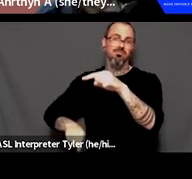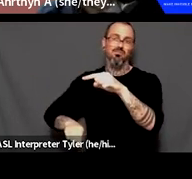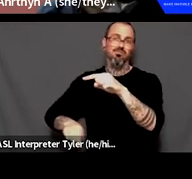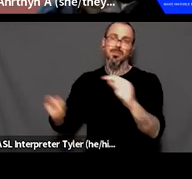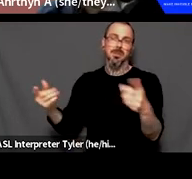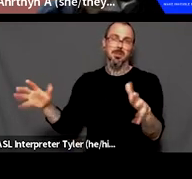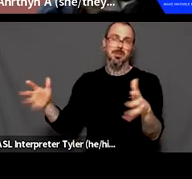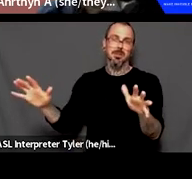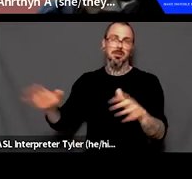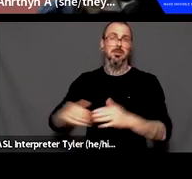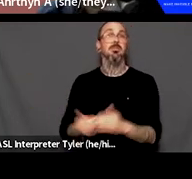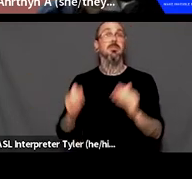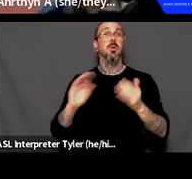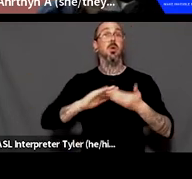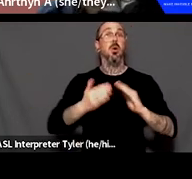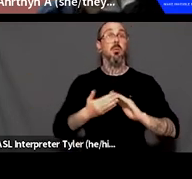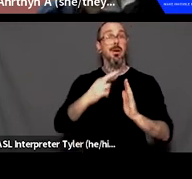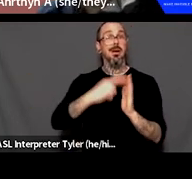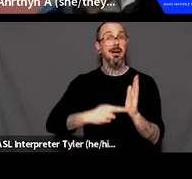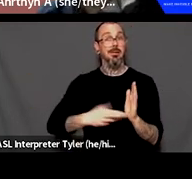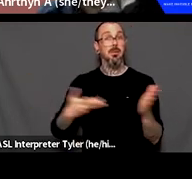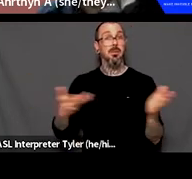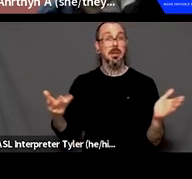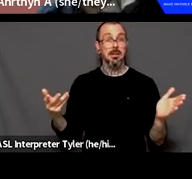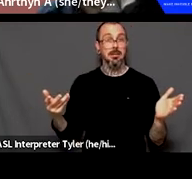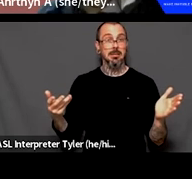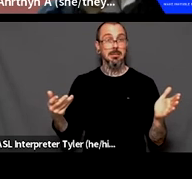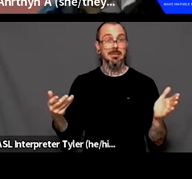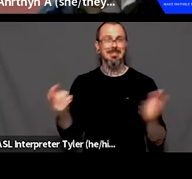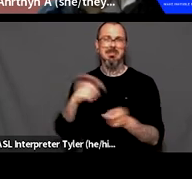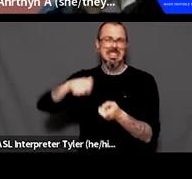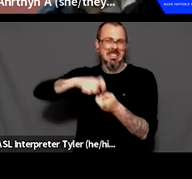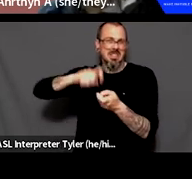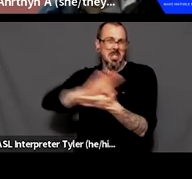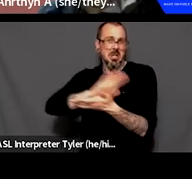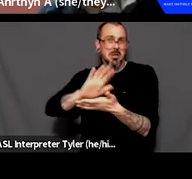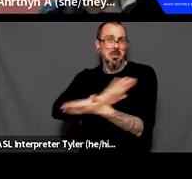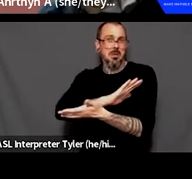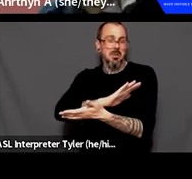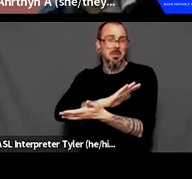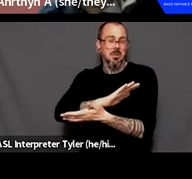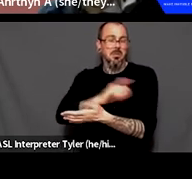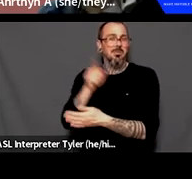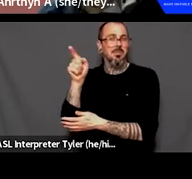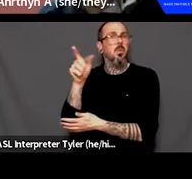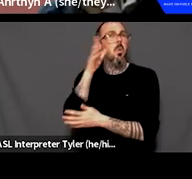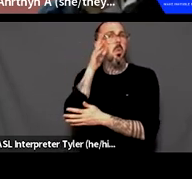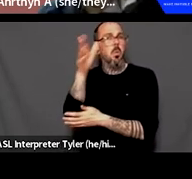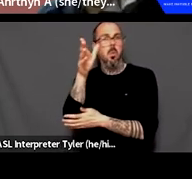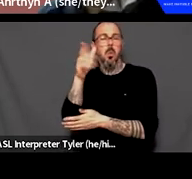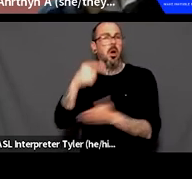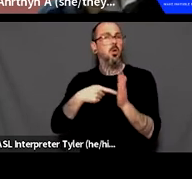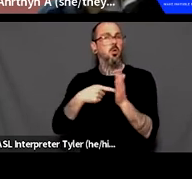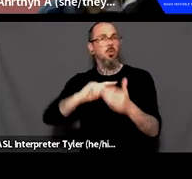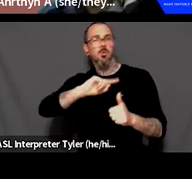guidelines, um, community guidelines specific to the document and its use will be displayed on the front page of the document